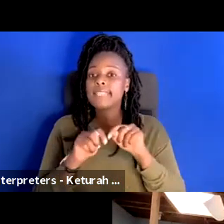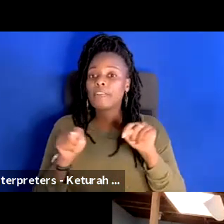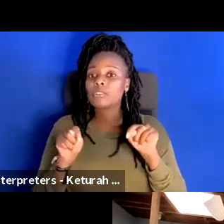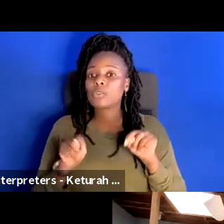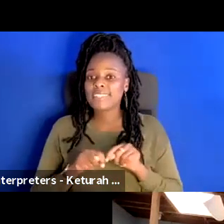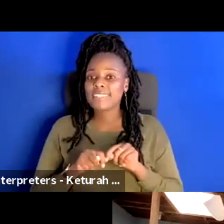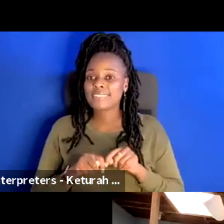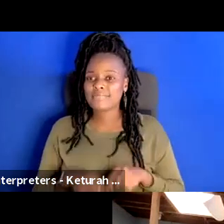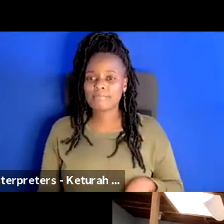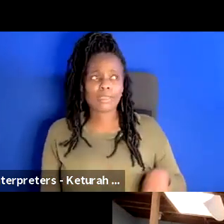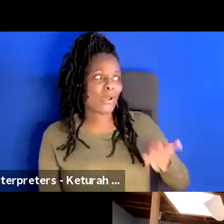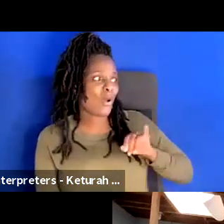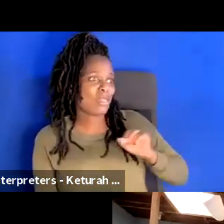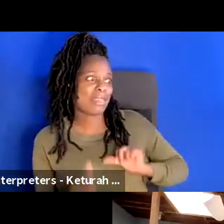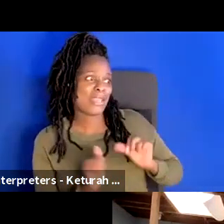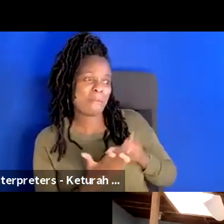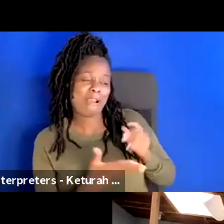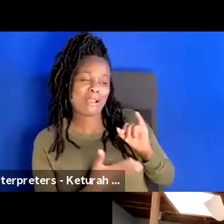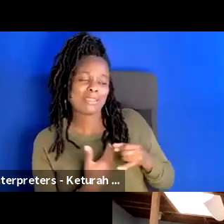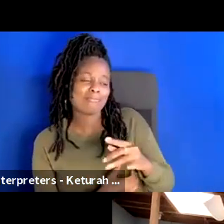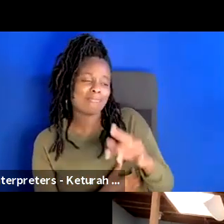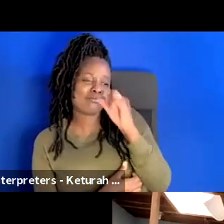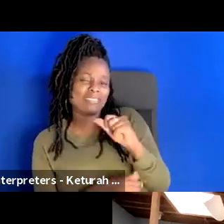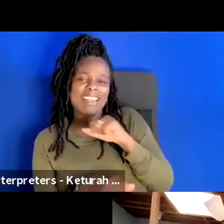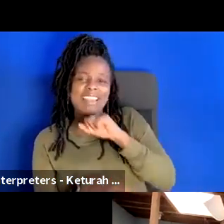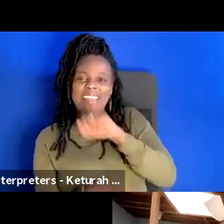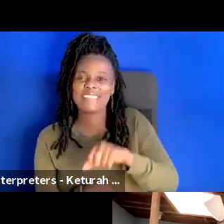Oakland Theatre Project. I have a bias. Sheila DeVitt.